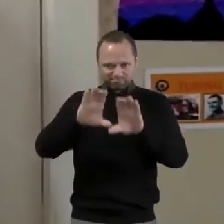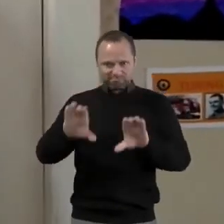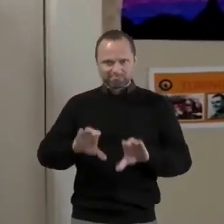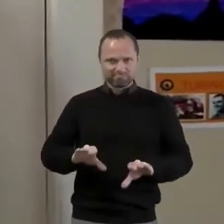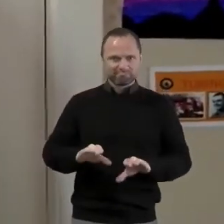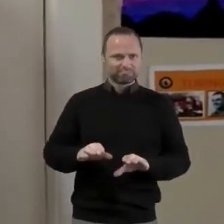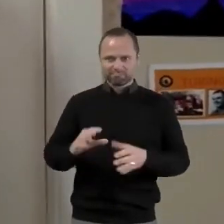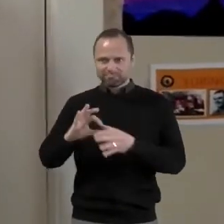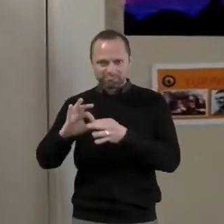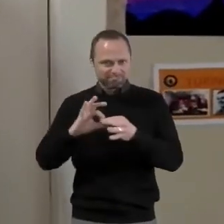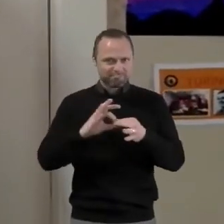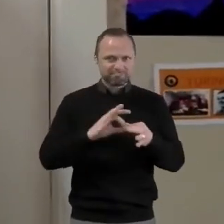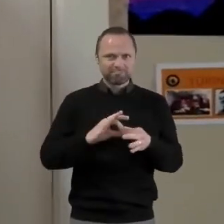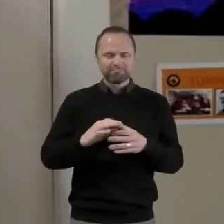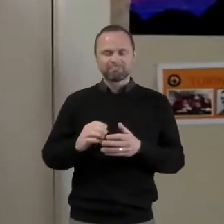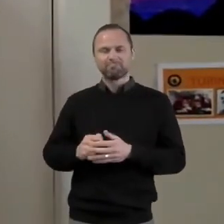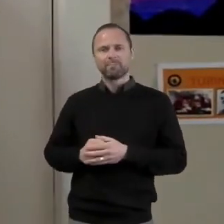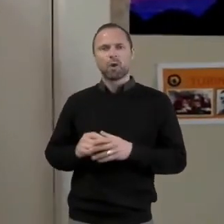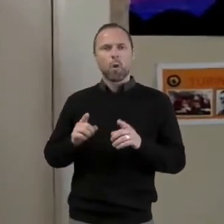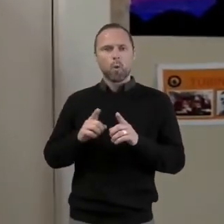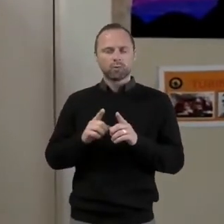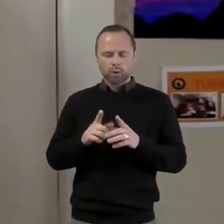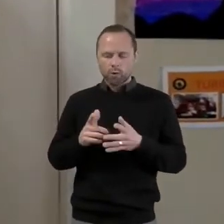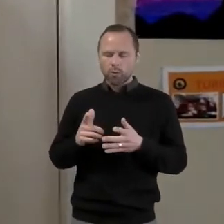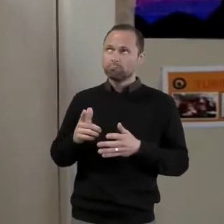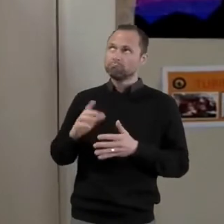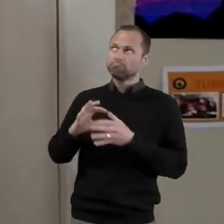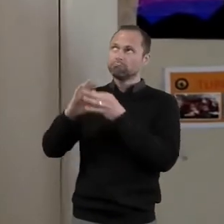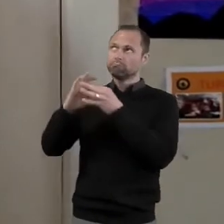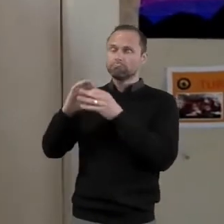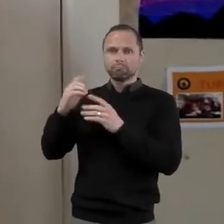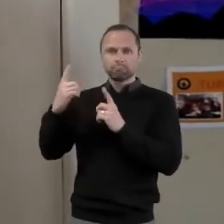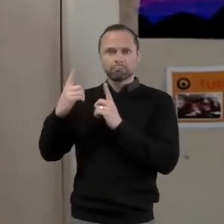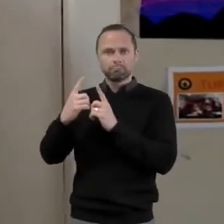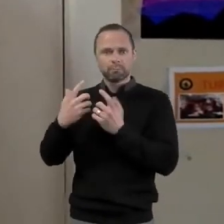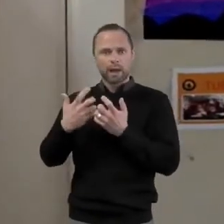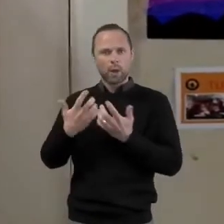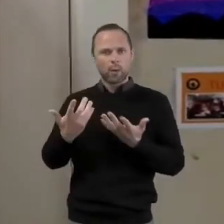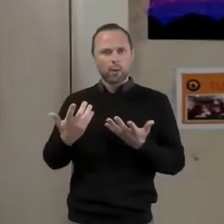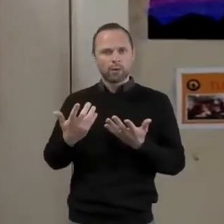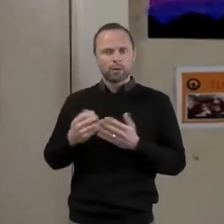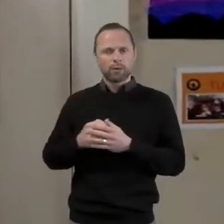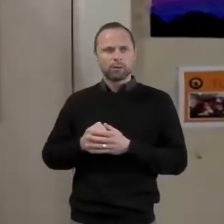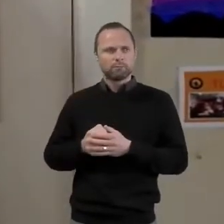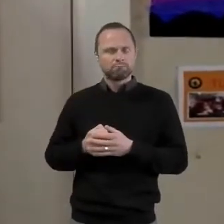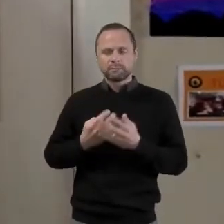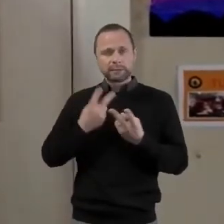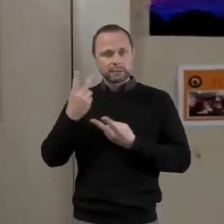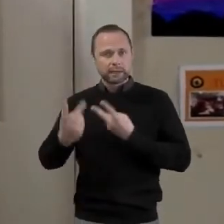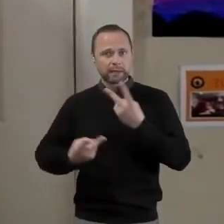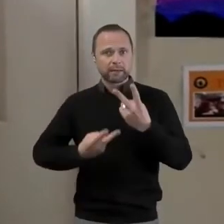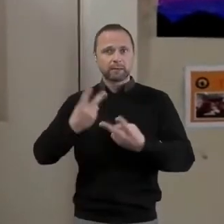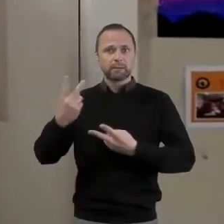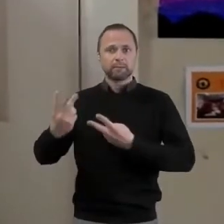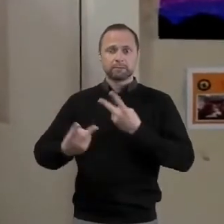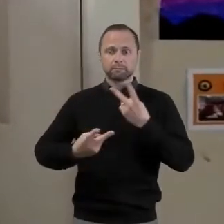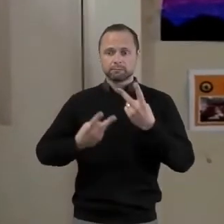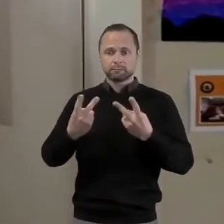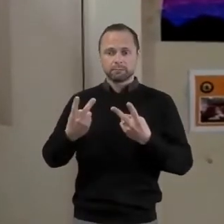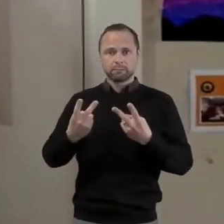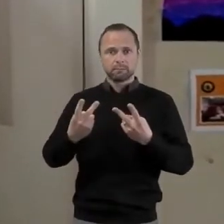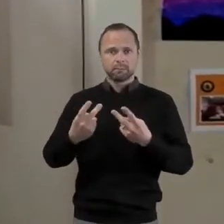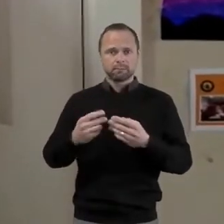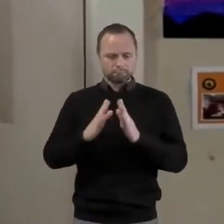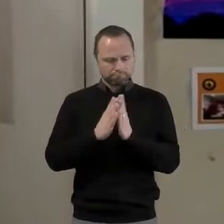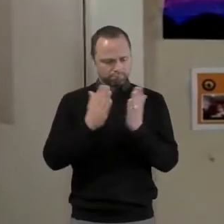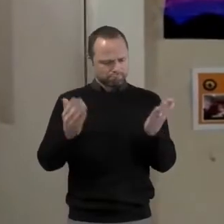also I think I've encountered him a lot when we're singing and we're looking at the lyrics